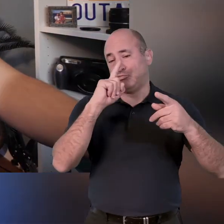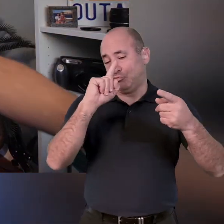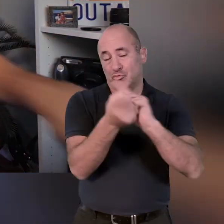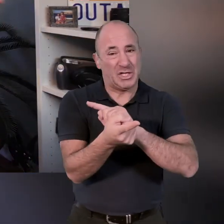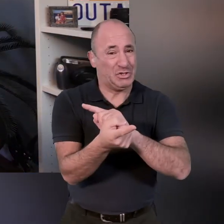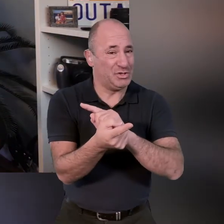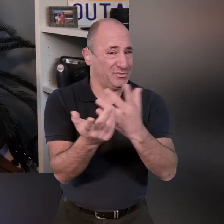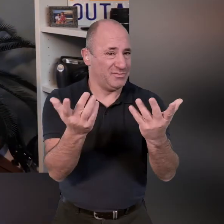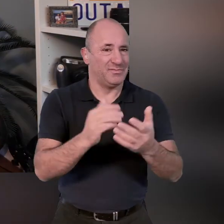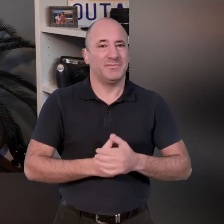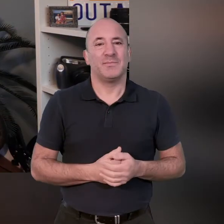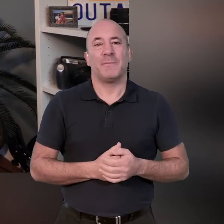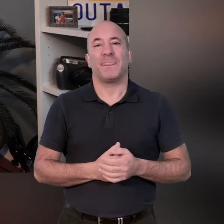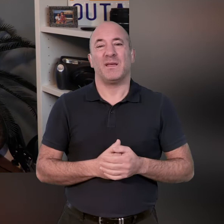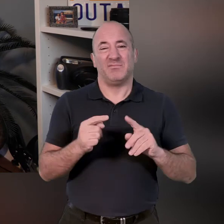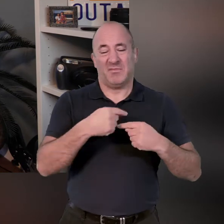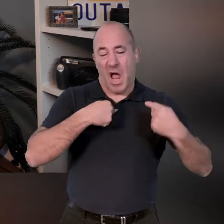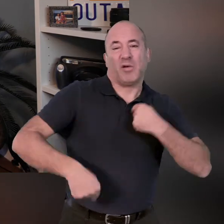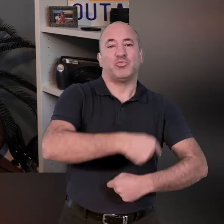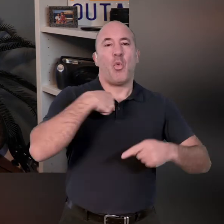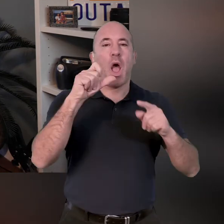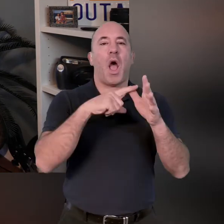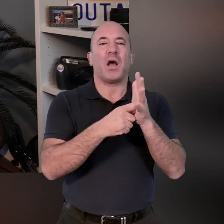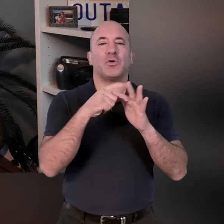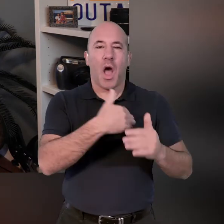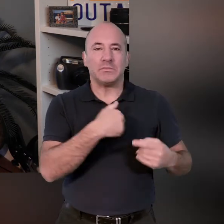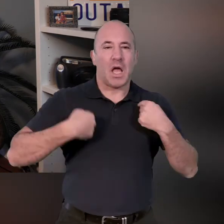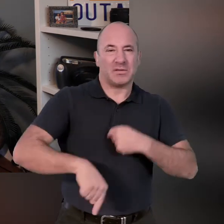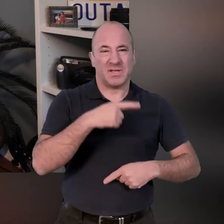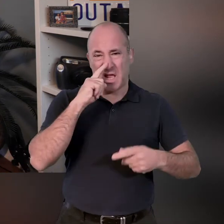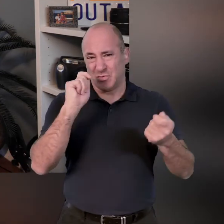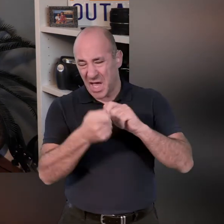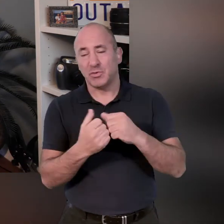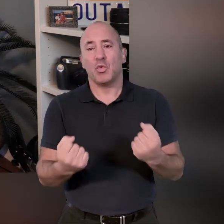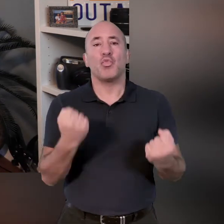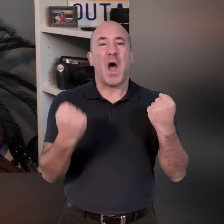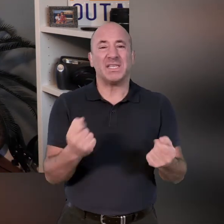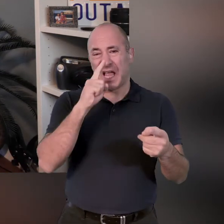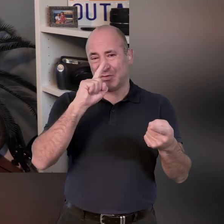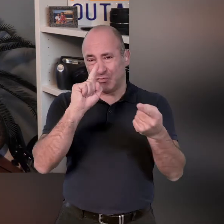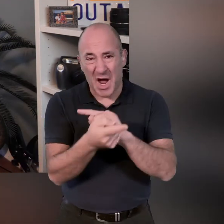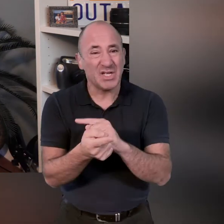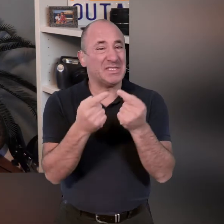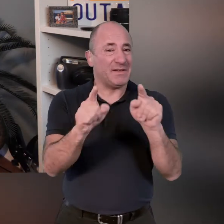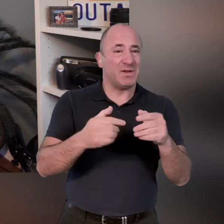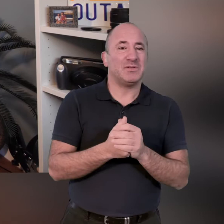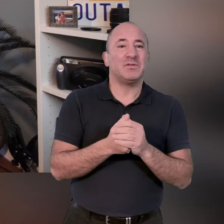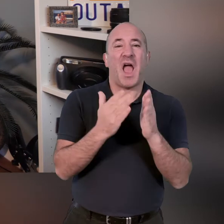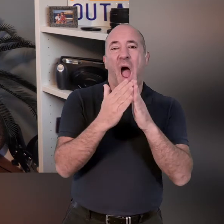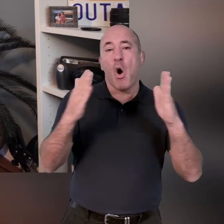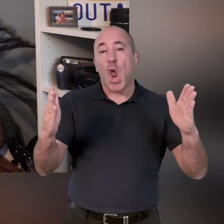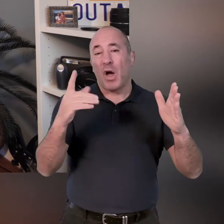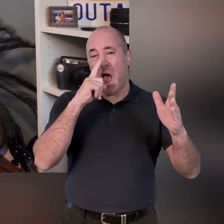so you can change the exercises that we're doing so you can do different cardio exercises you can do different weights um